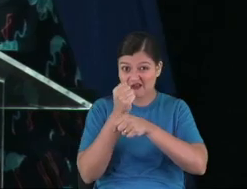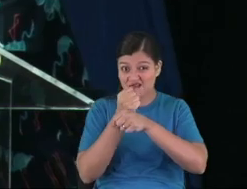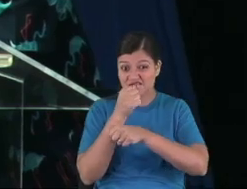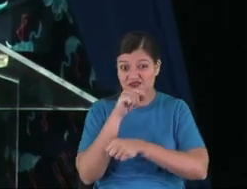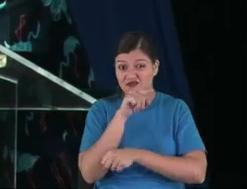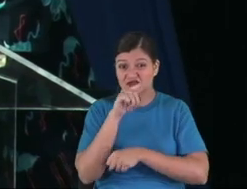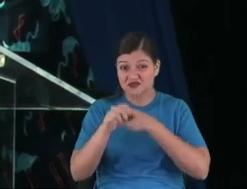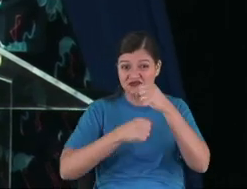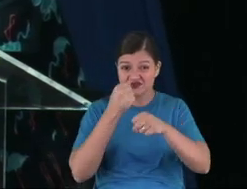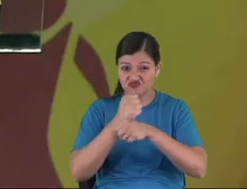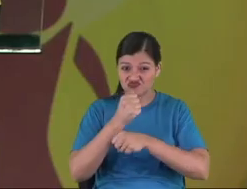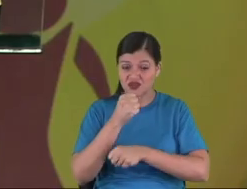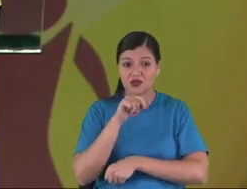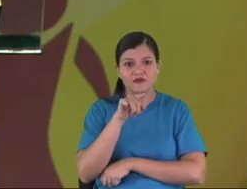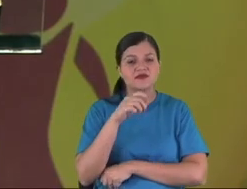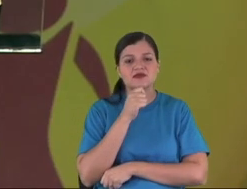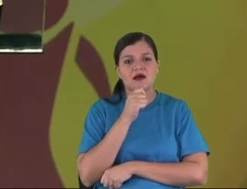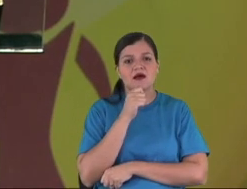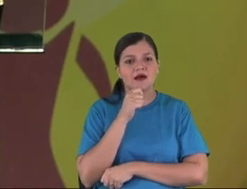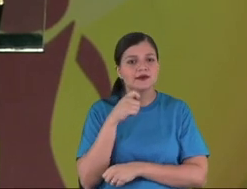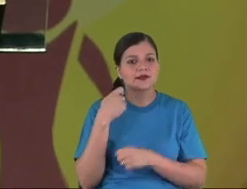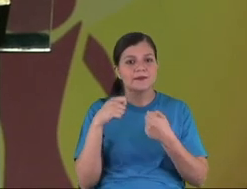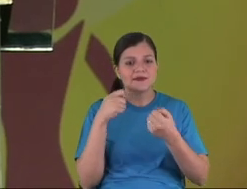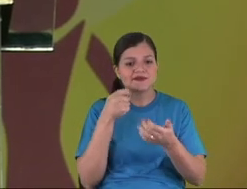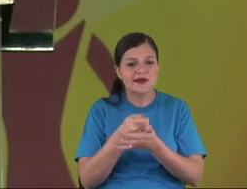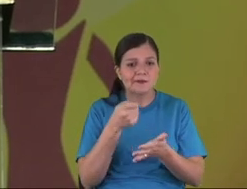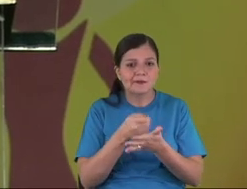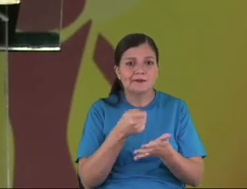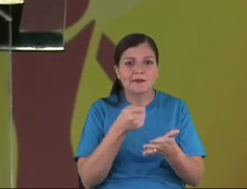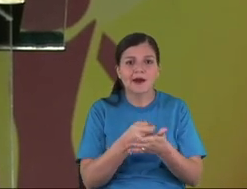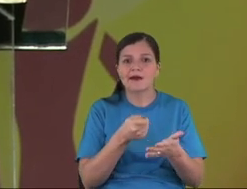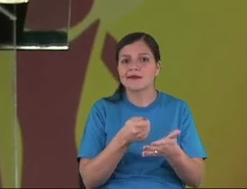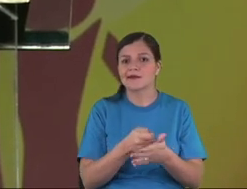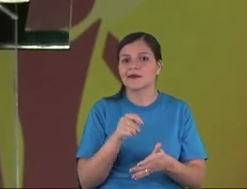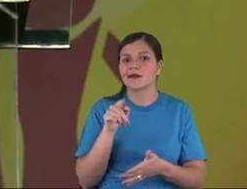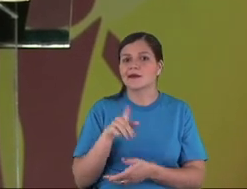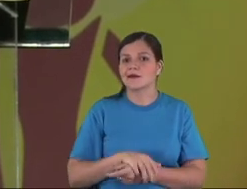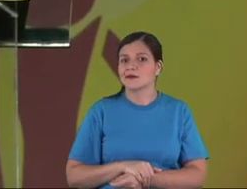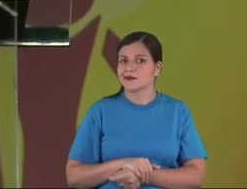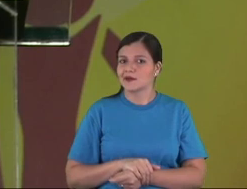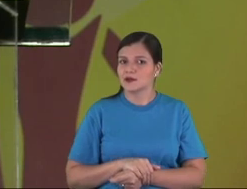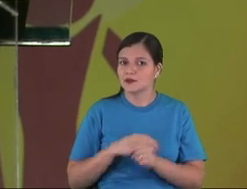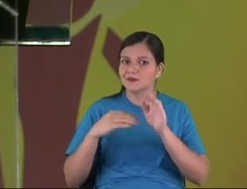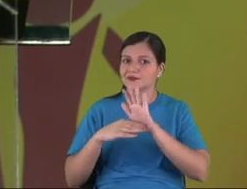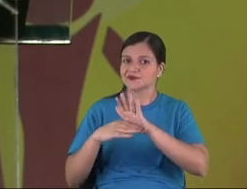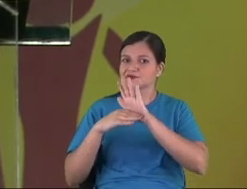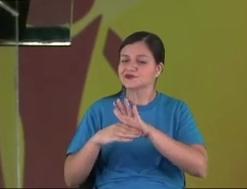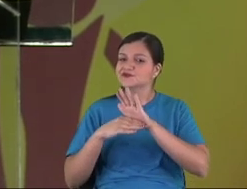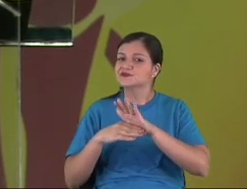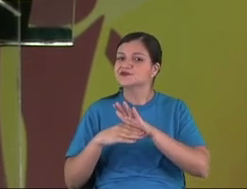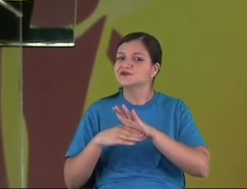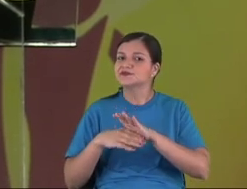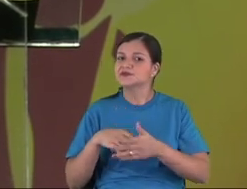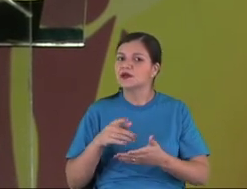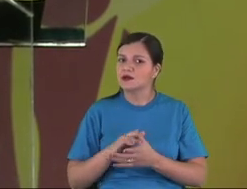is like four years old, he paid like drugs to traffic.